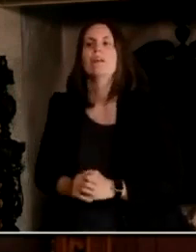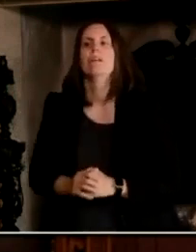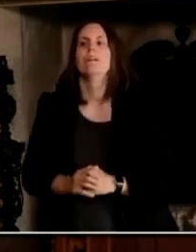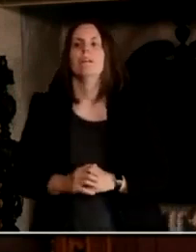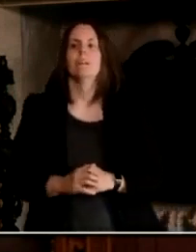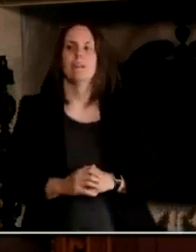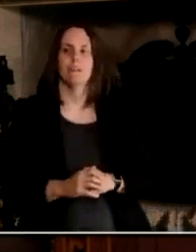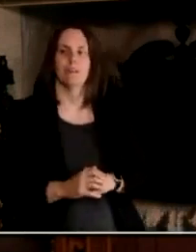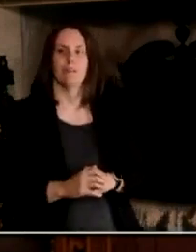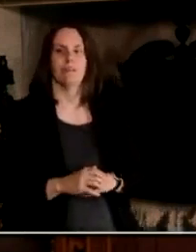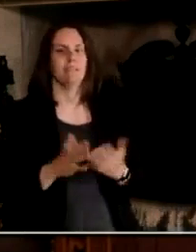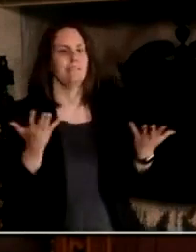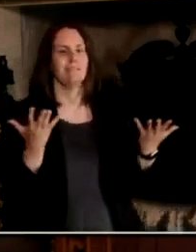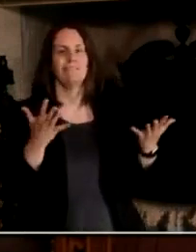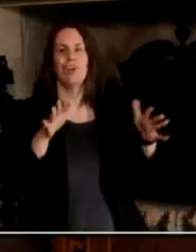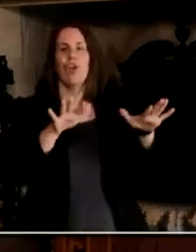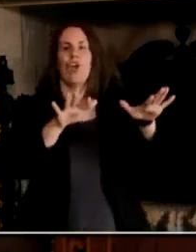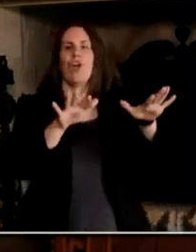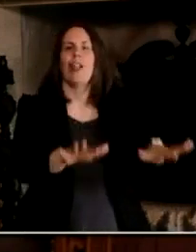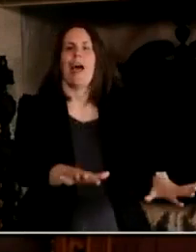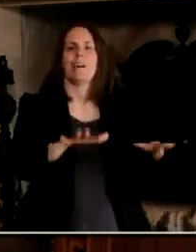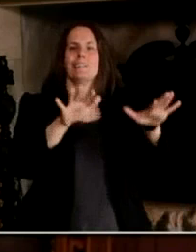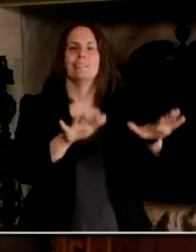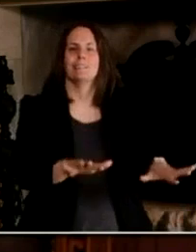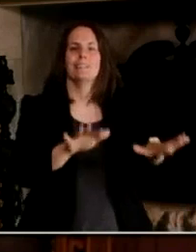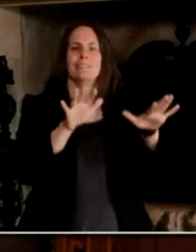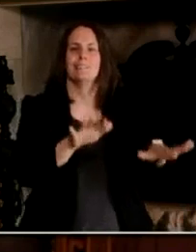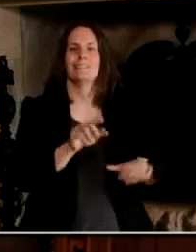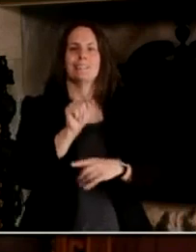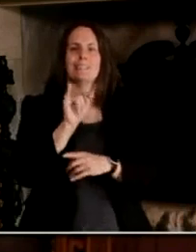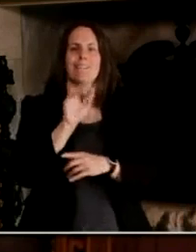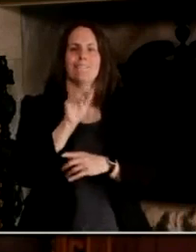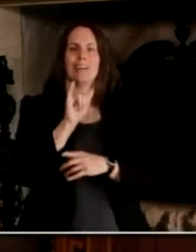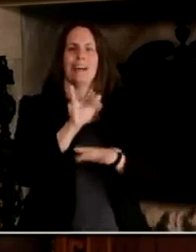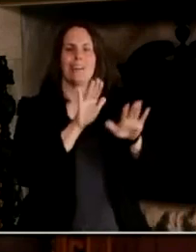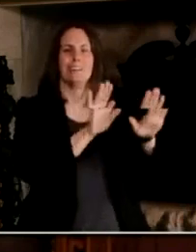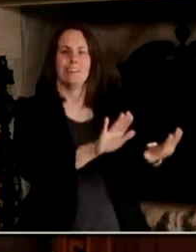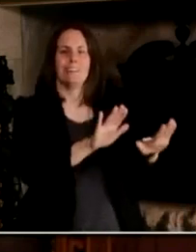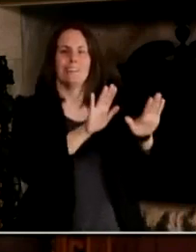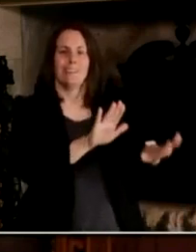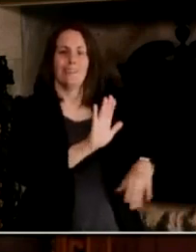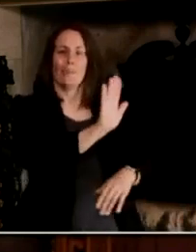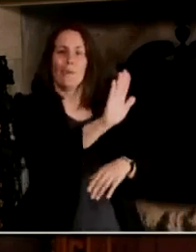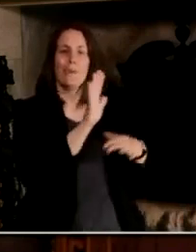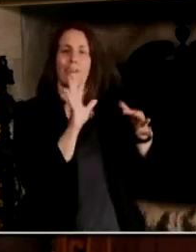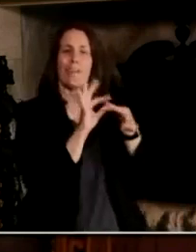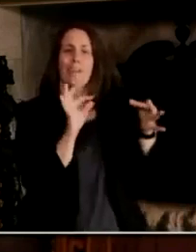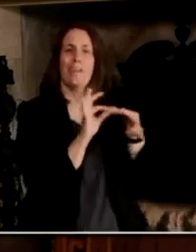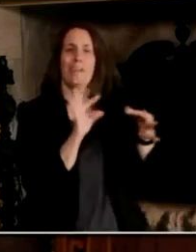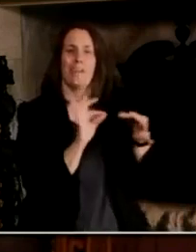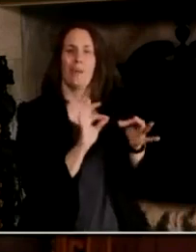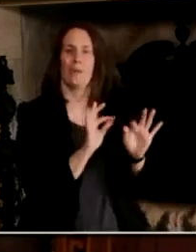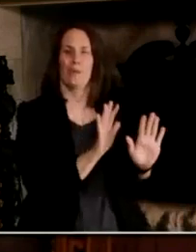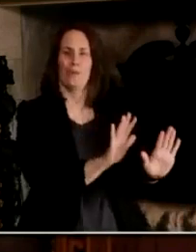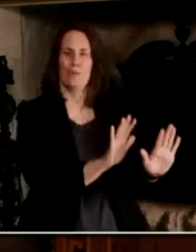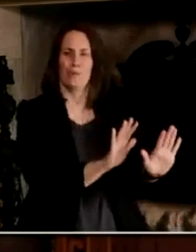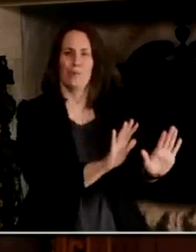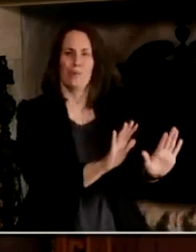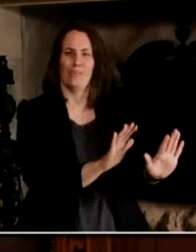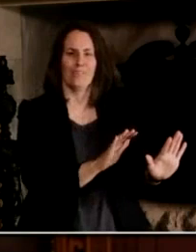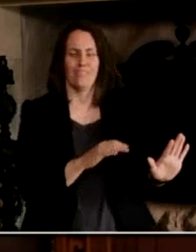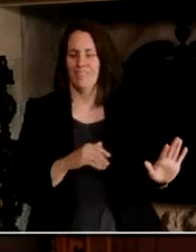today to do that, and to make a statement like that about someone who has dedicated her life to saving lives,